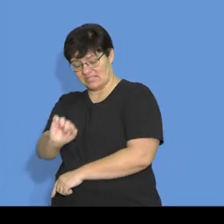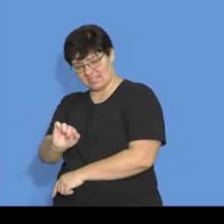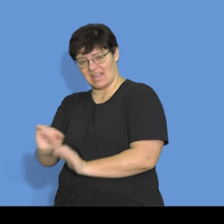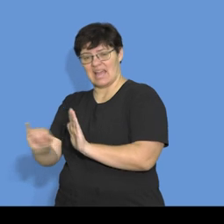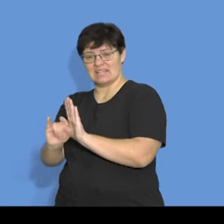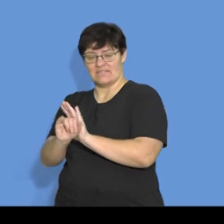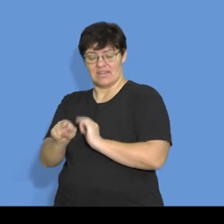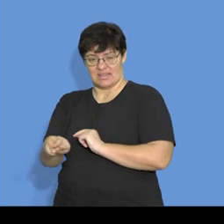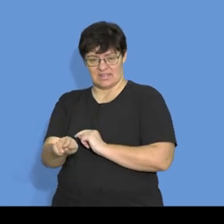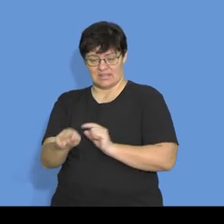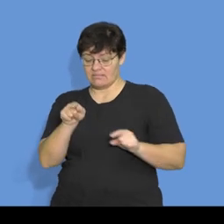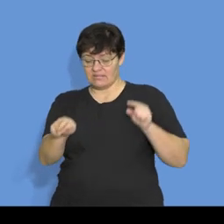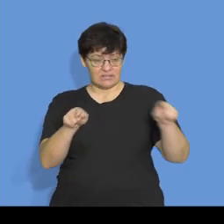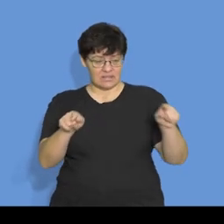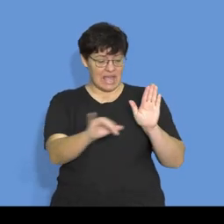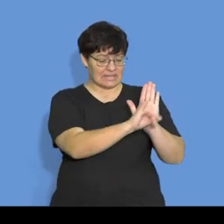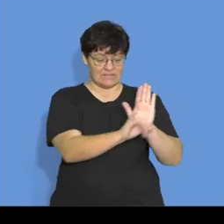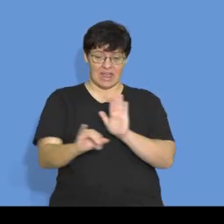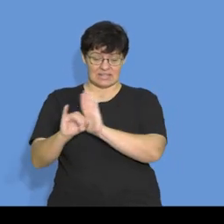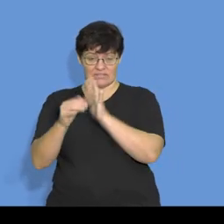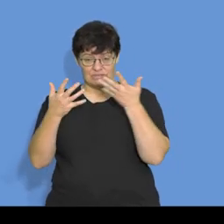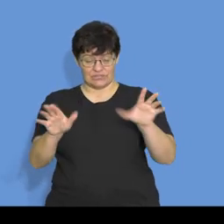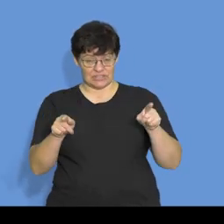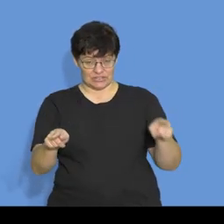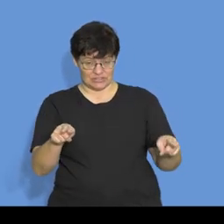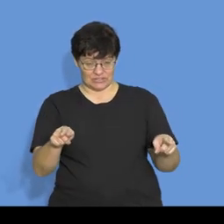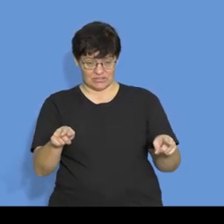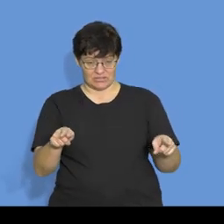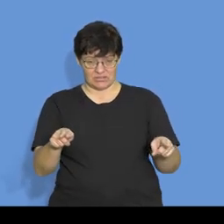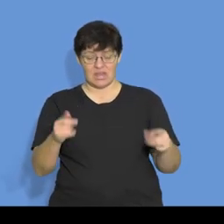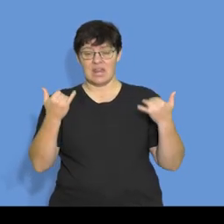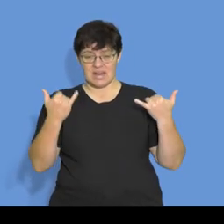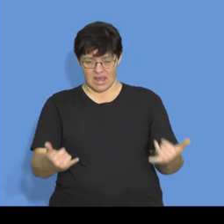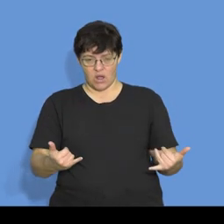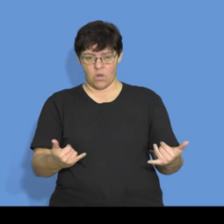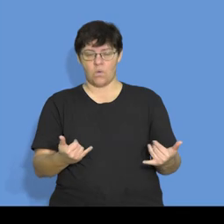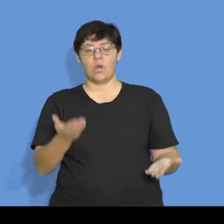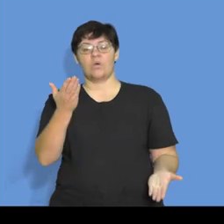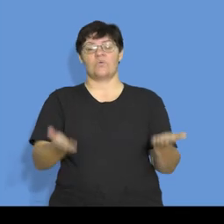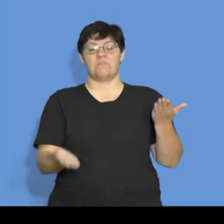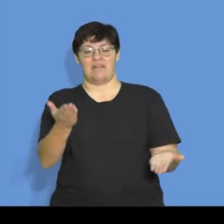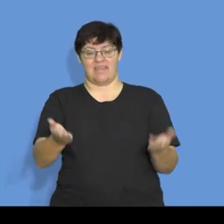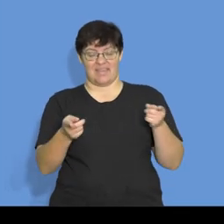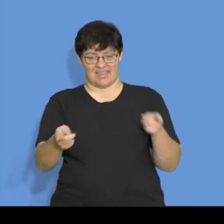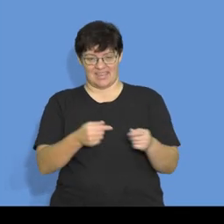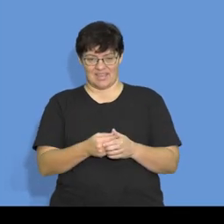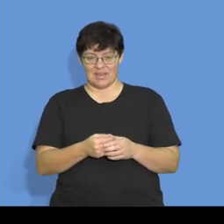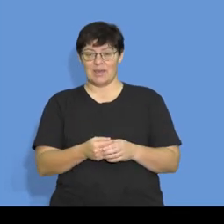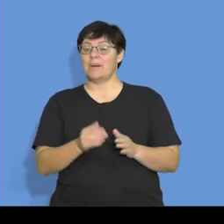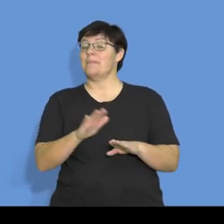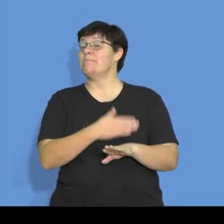once you've identified those two, you would then make your comparisons based on the